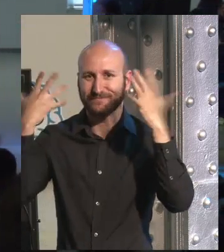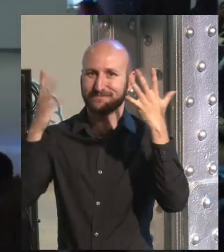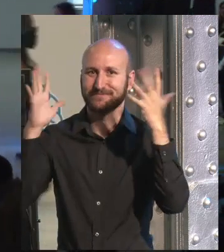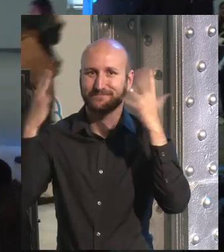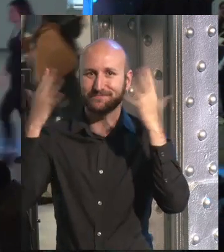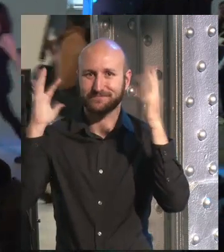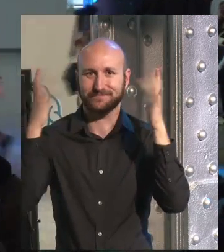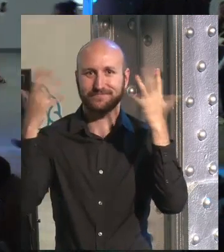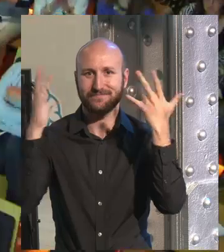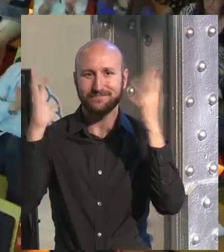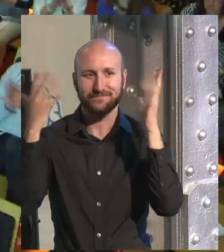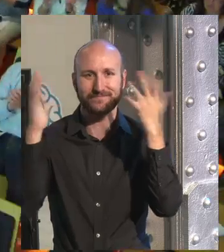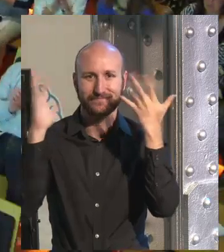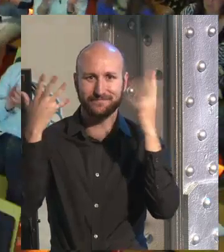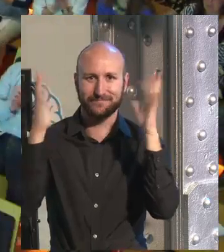Welcome, Malala.